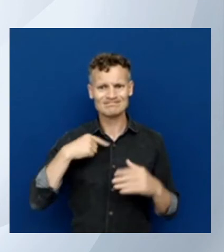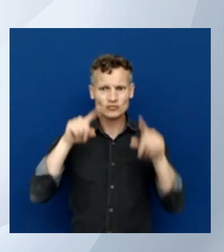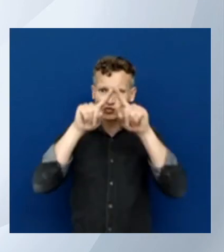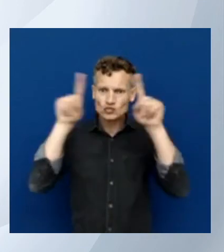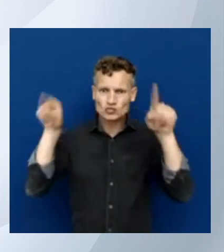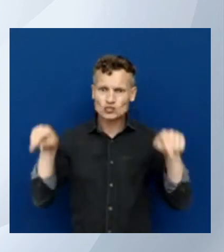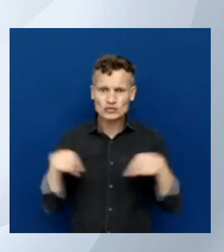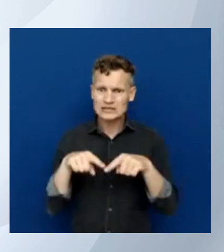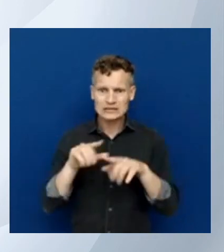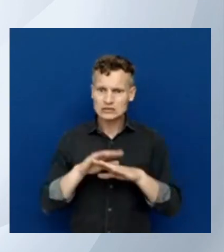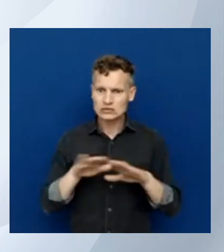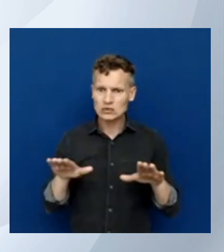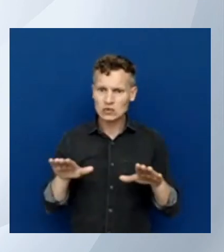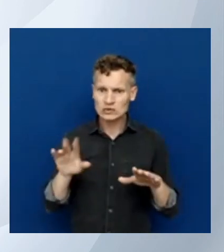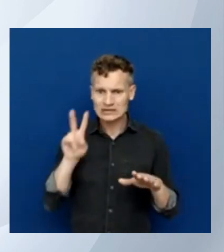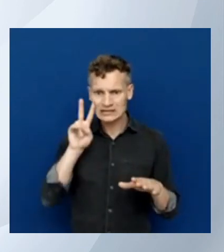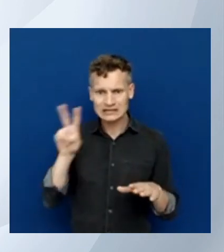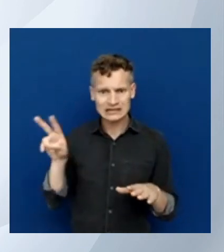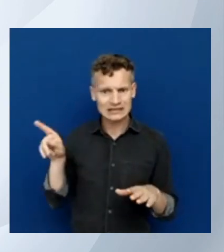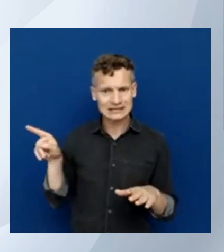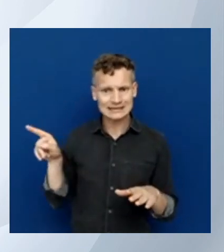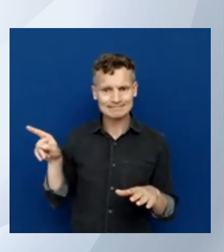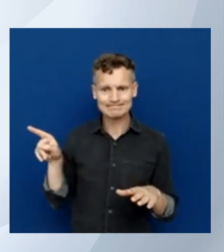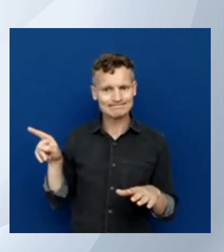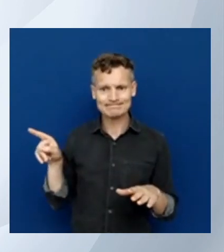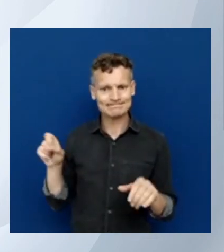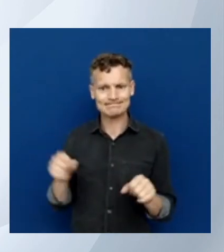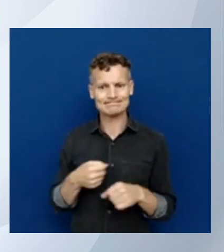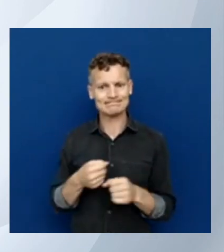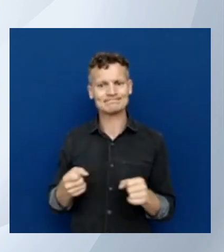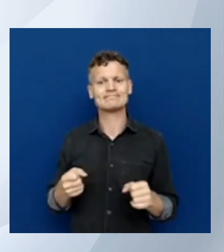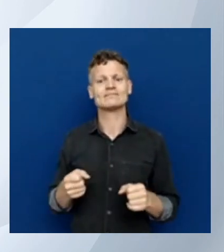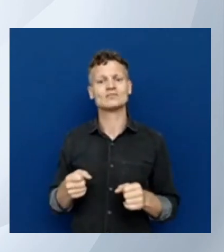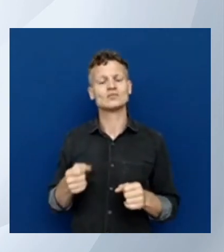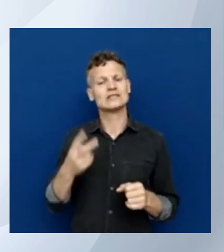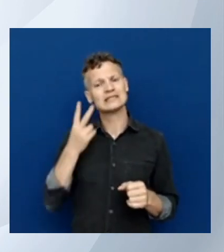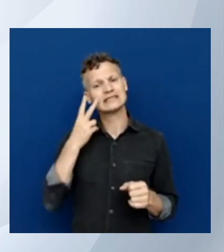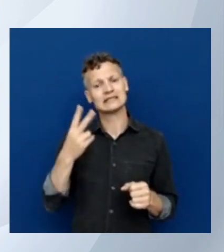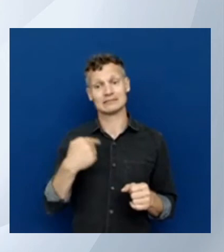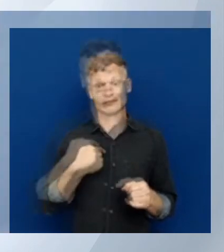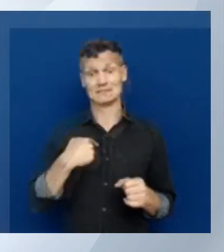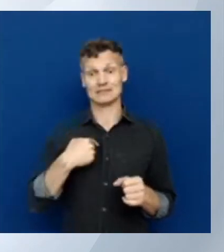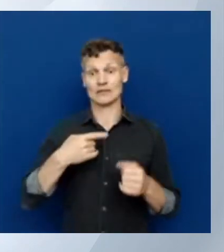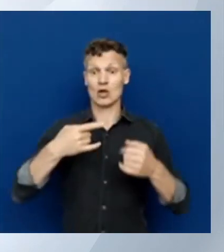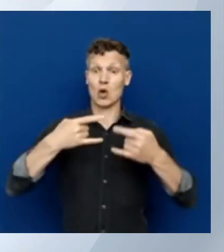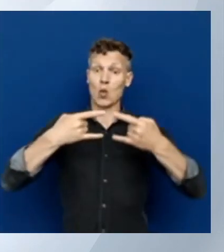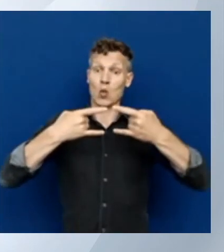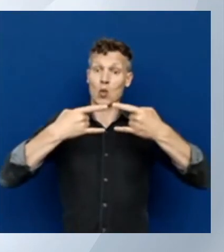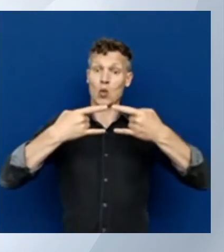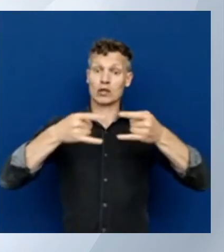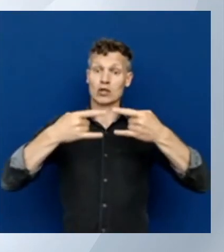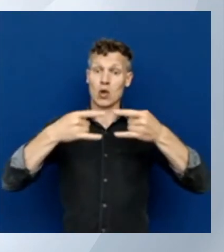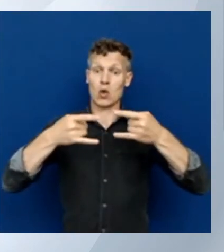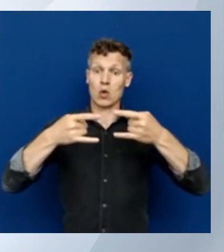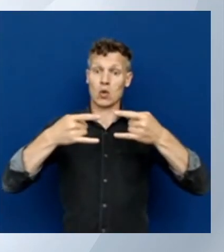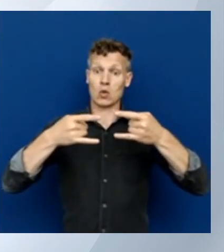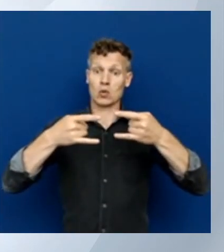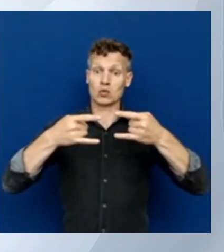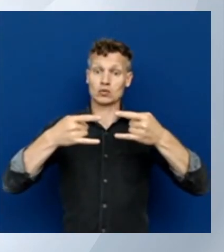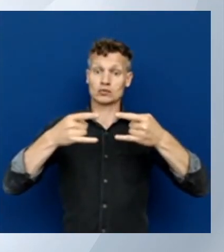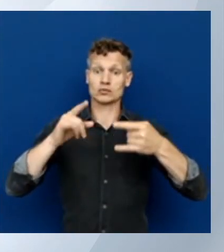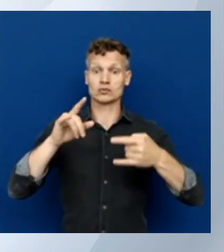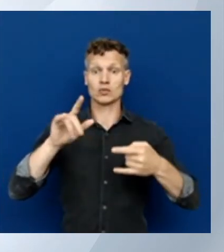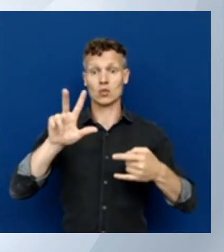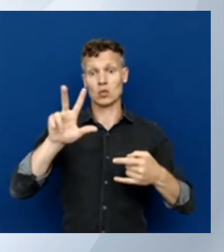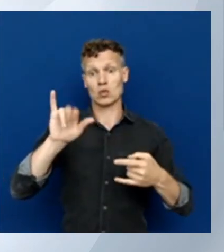I did all my demos you could see I was using Windows Terminal which is a preview extension oh there we